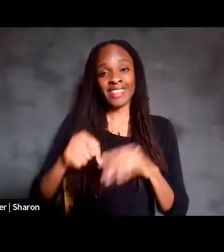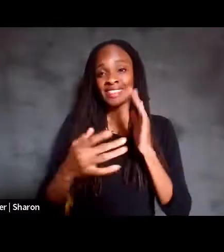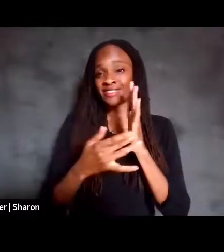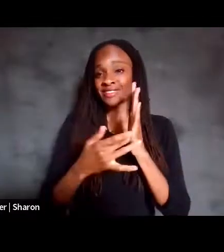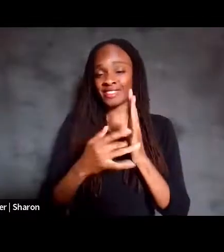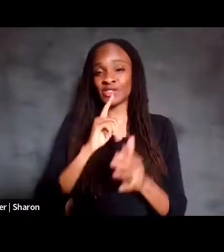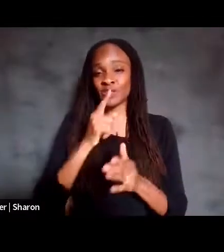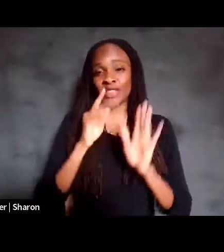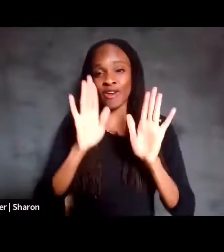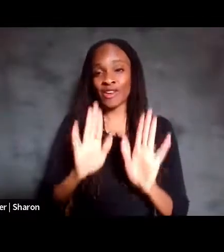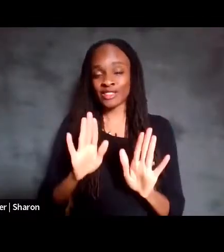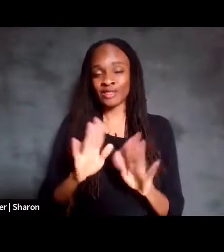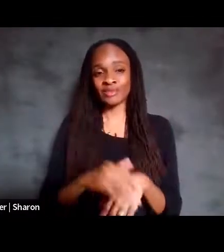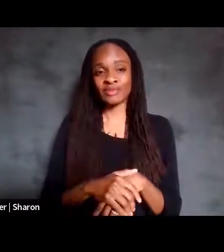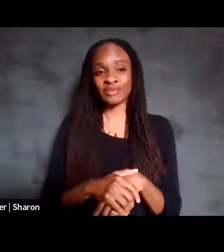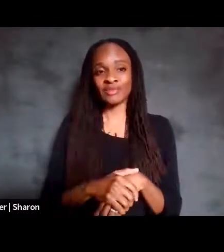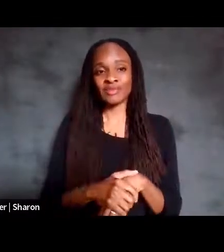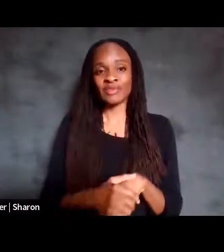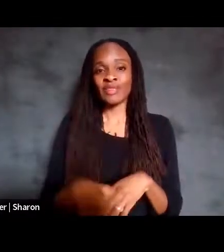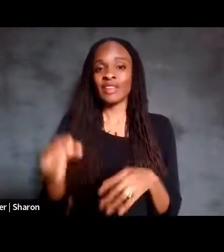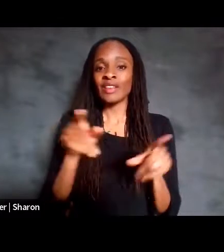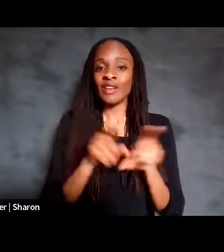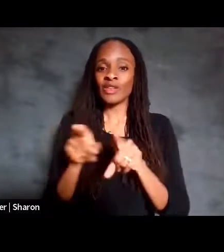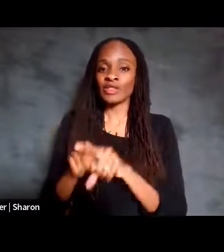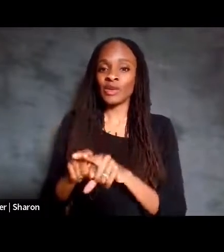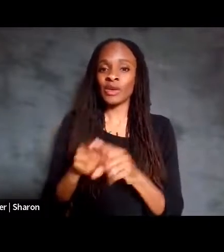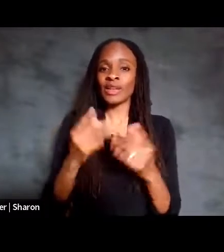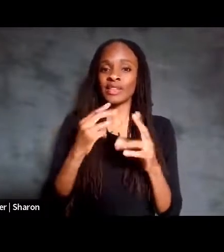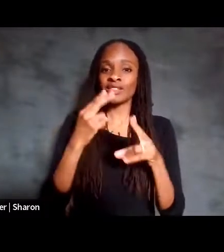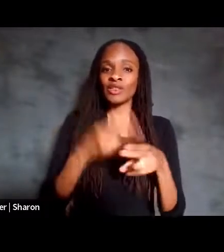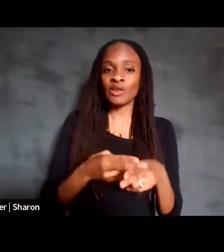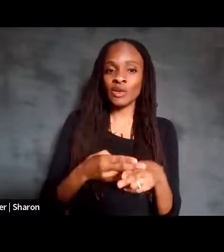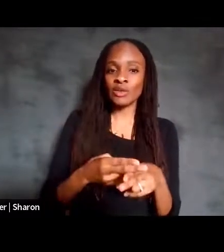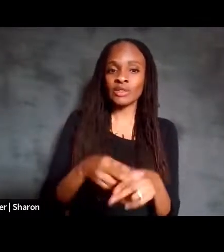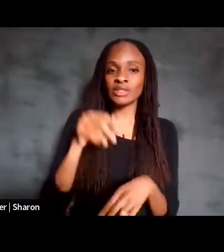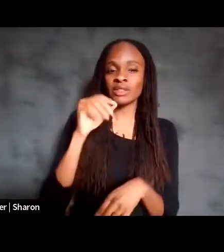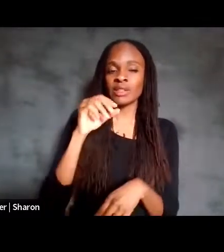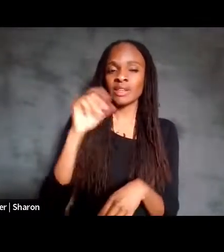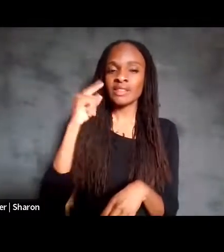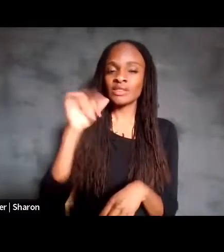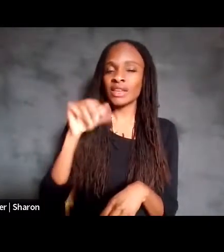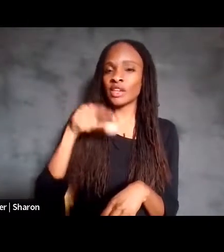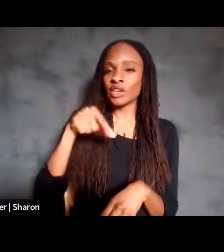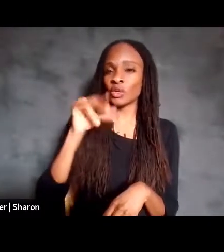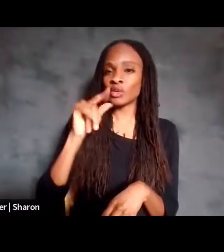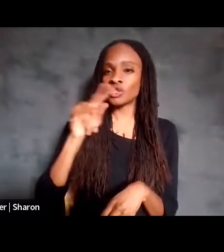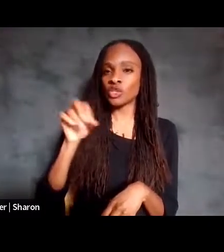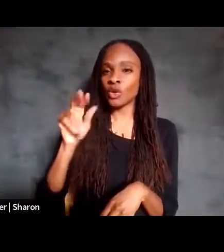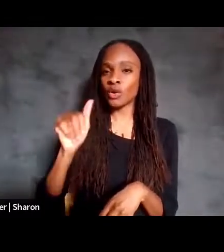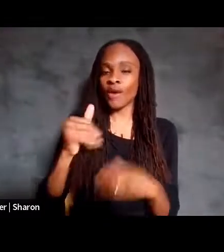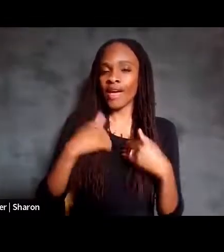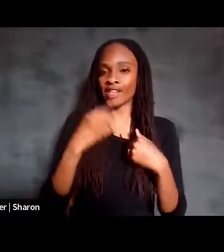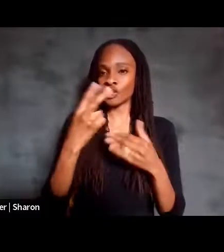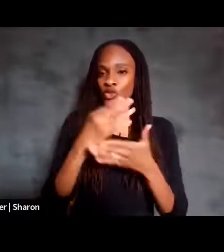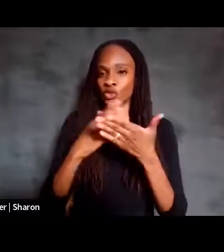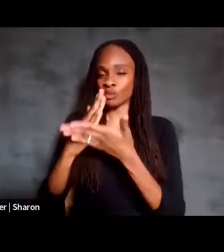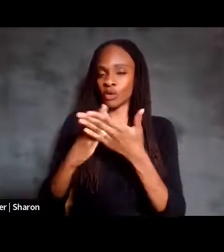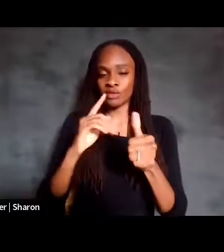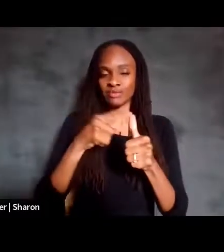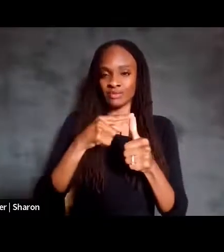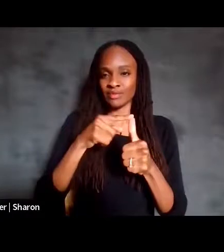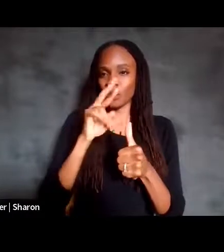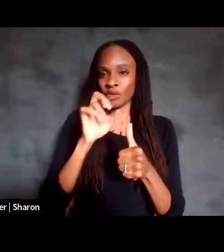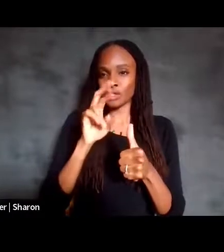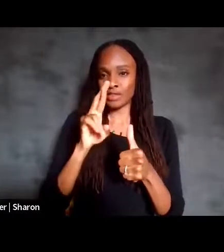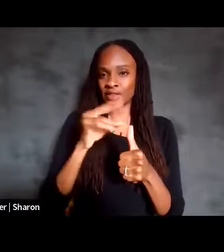An incredible thing. It's called the Qazono. It comes in two pieces. One is the receiver, like a USB